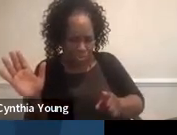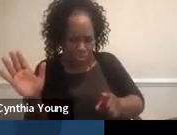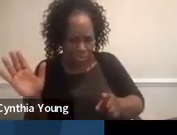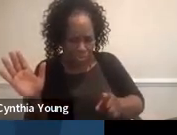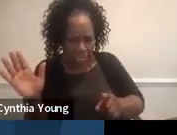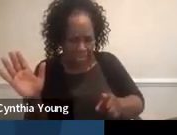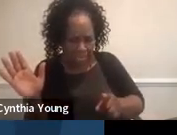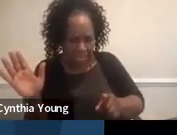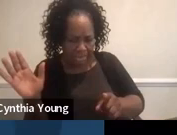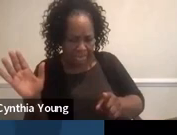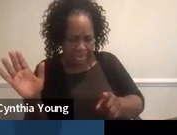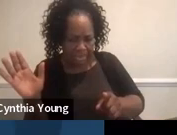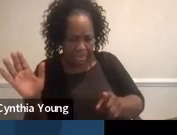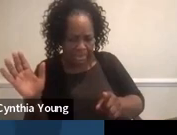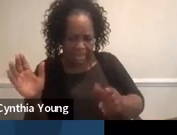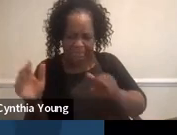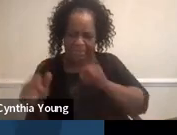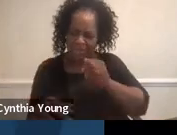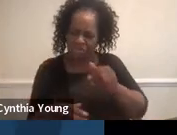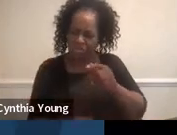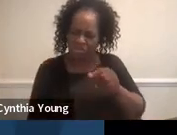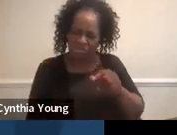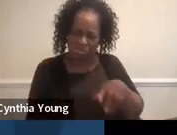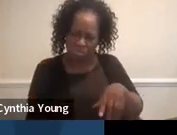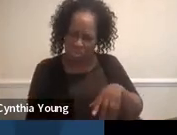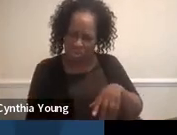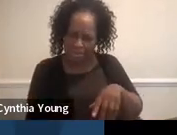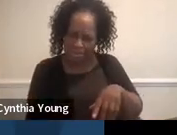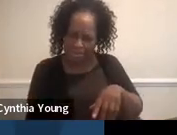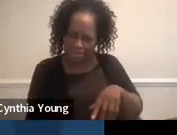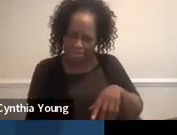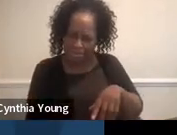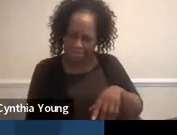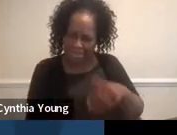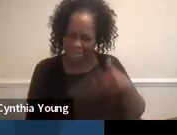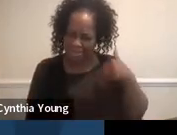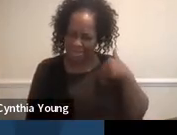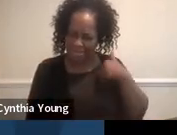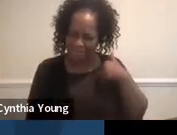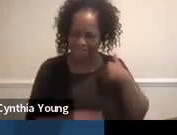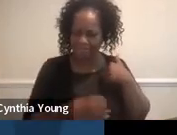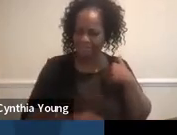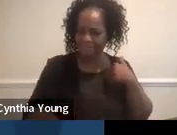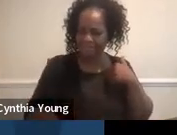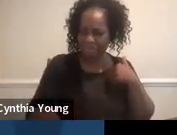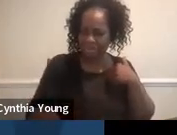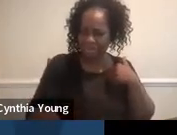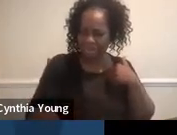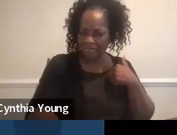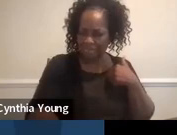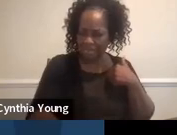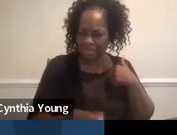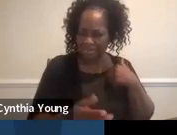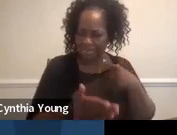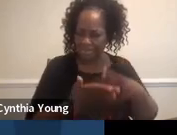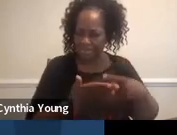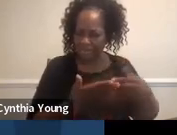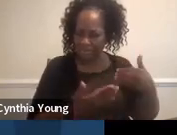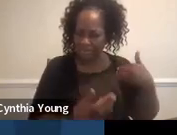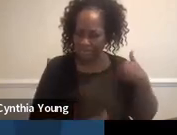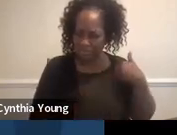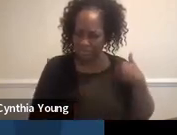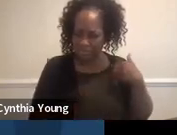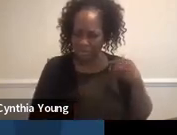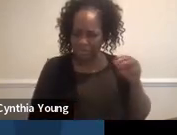Let me get back to Randy Lee because I have this conversation in my head that may have